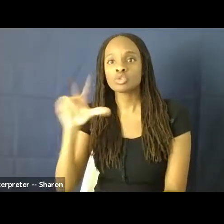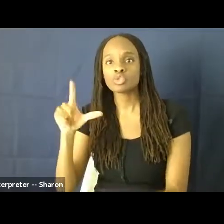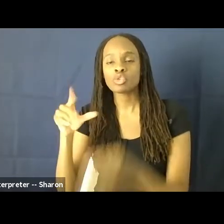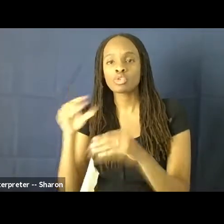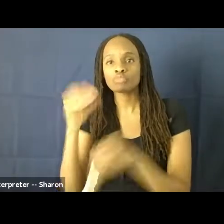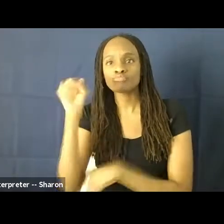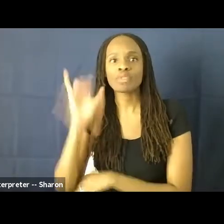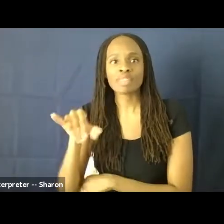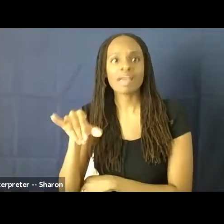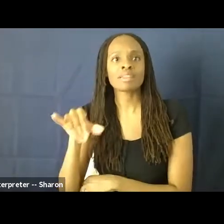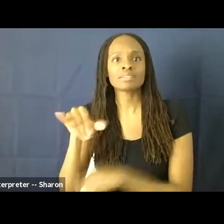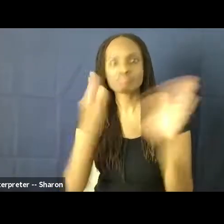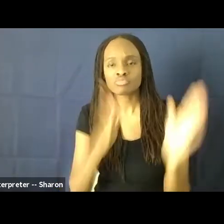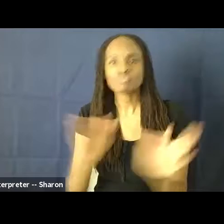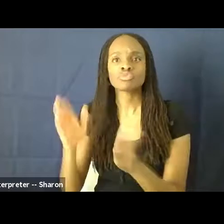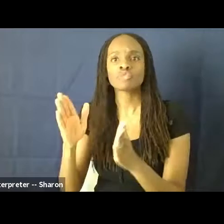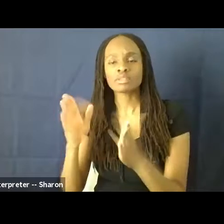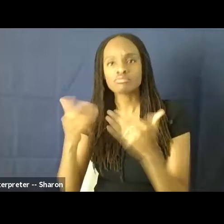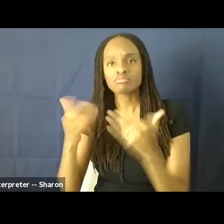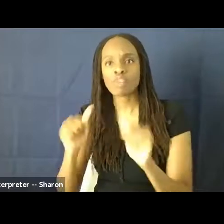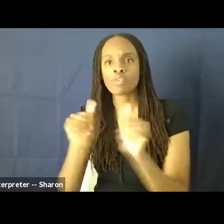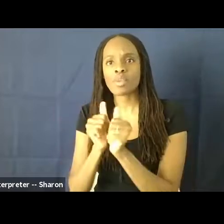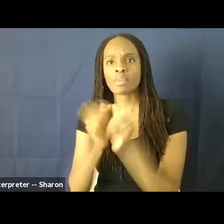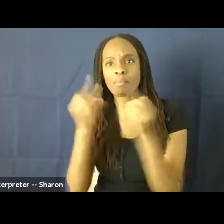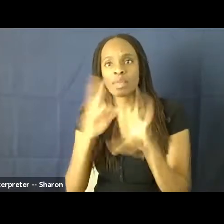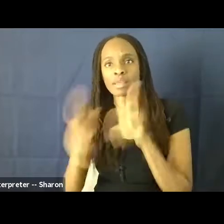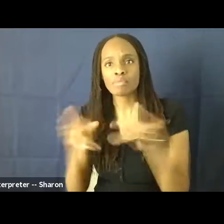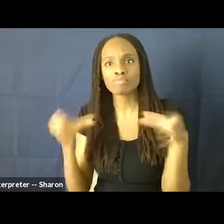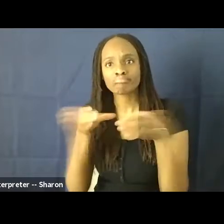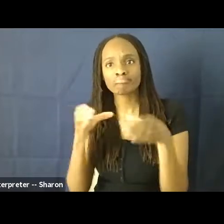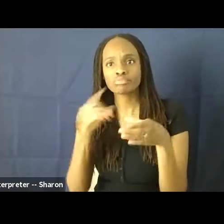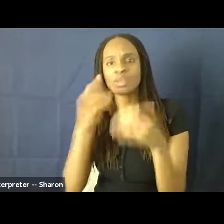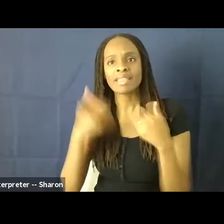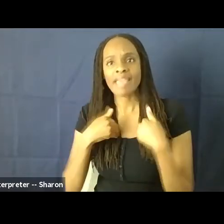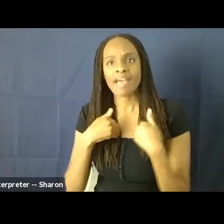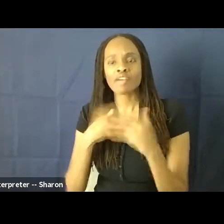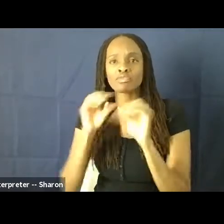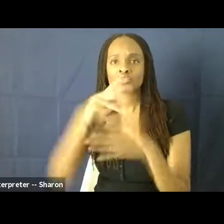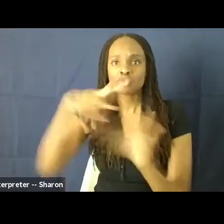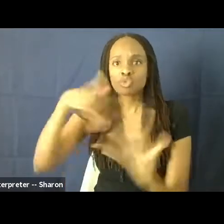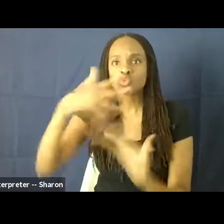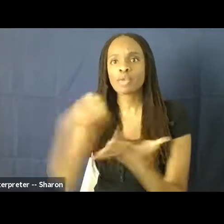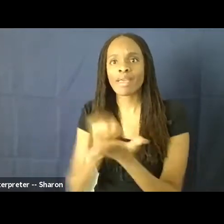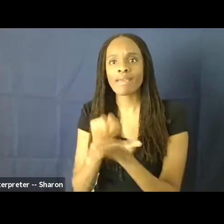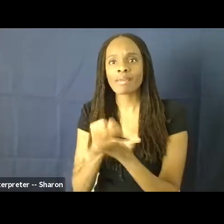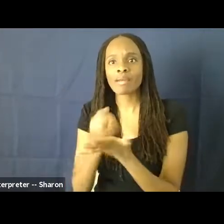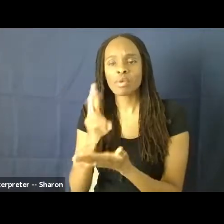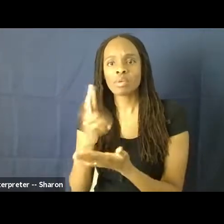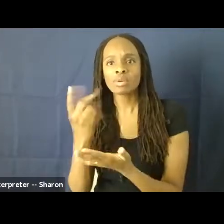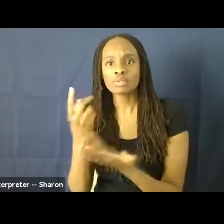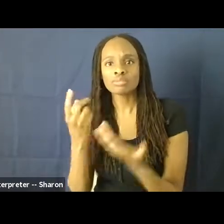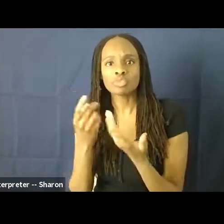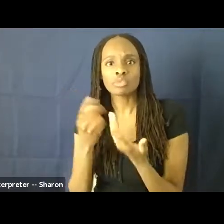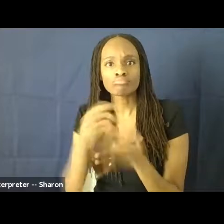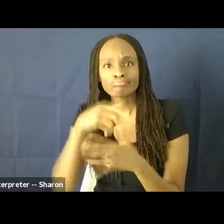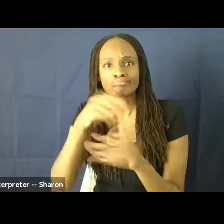a large number of people to bring about or impede social, political, economic, or cultural change. So now, think